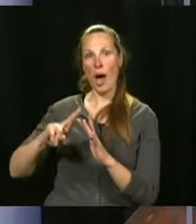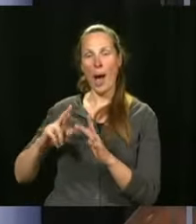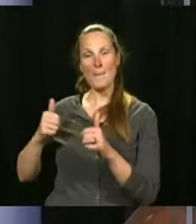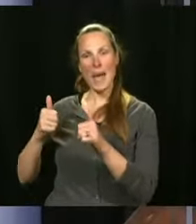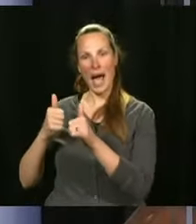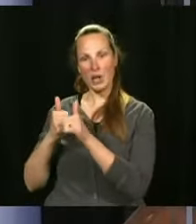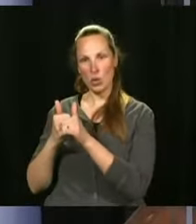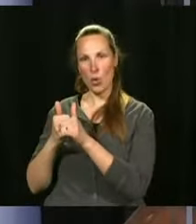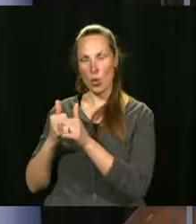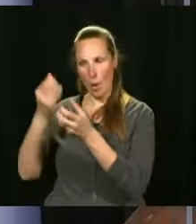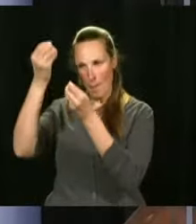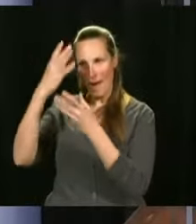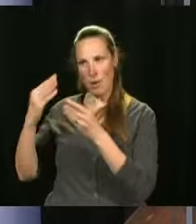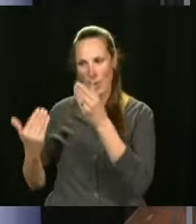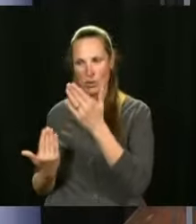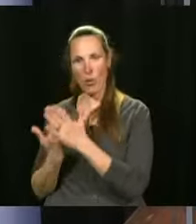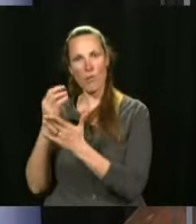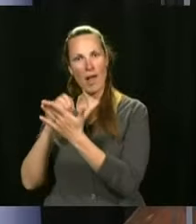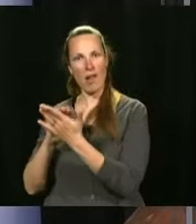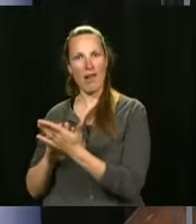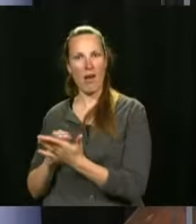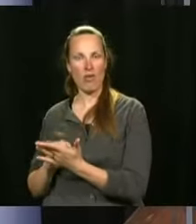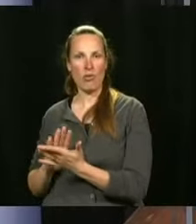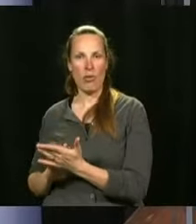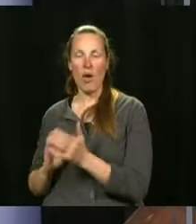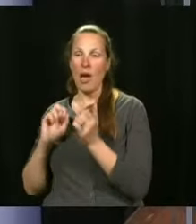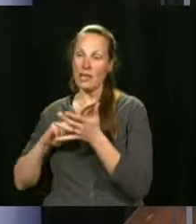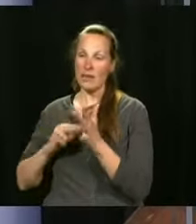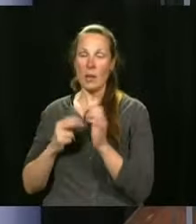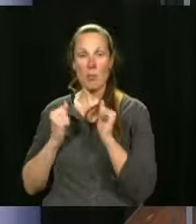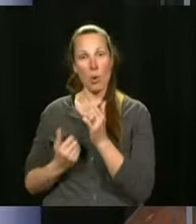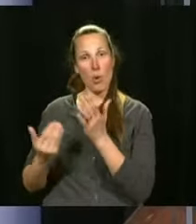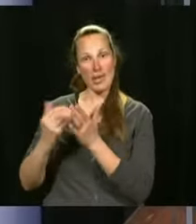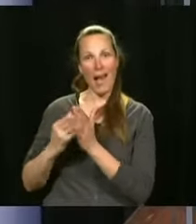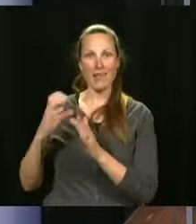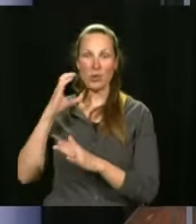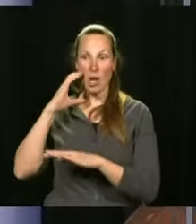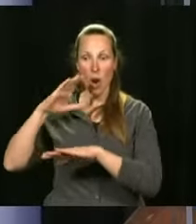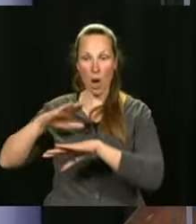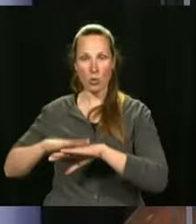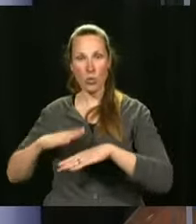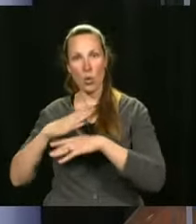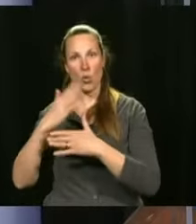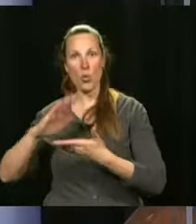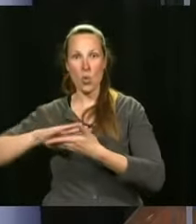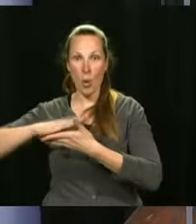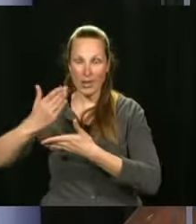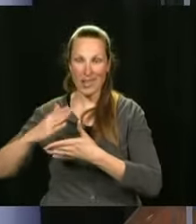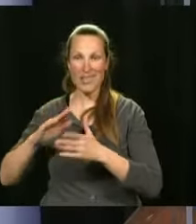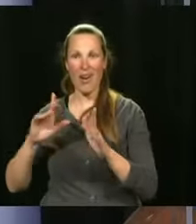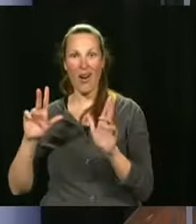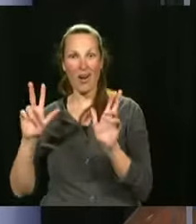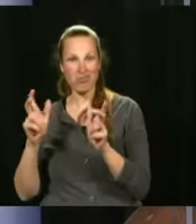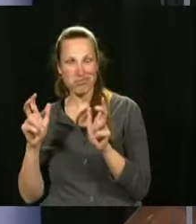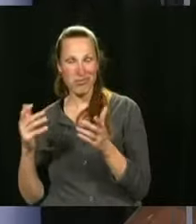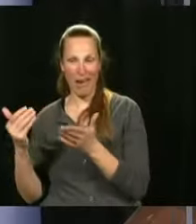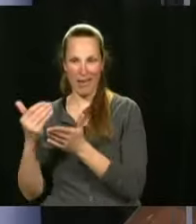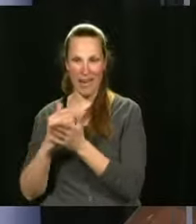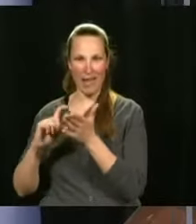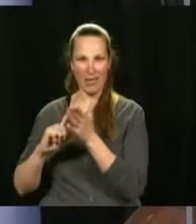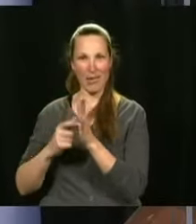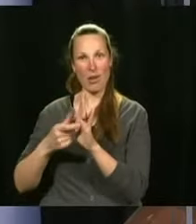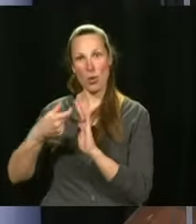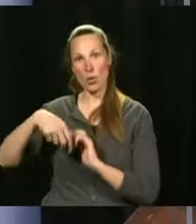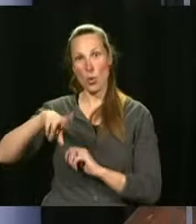one part that you can just leave on your device or on your computer but there will also be you can print it if you want to have it with you